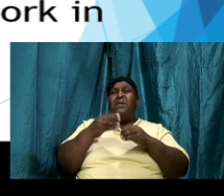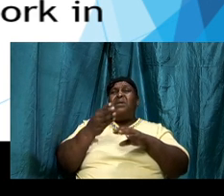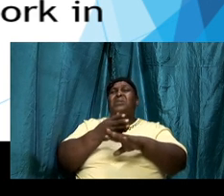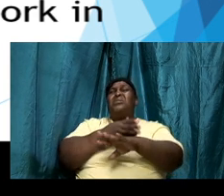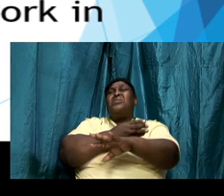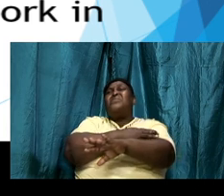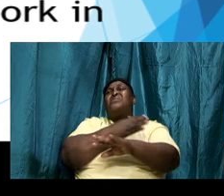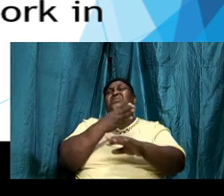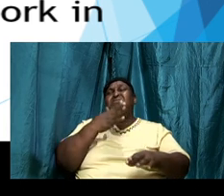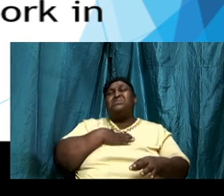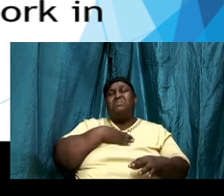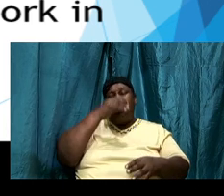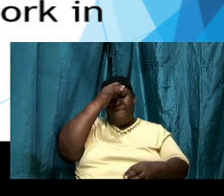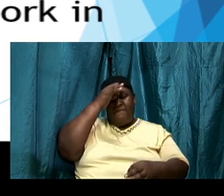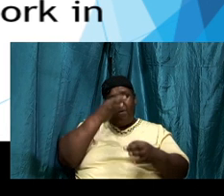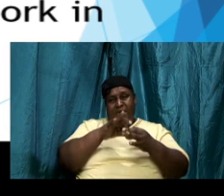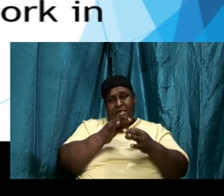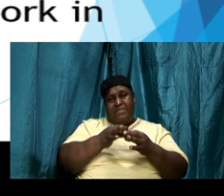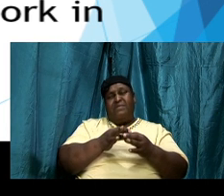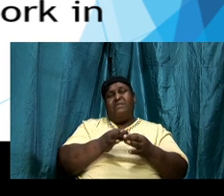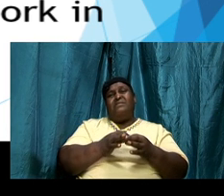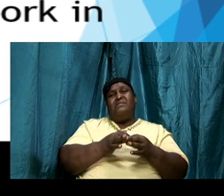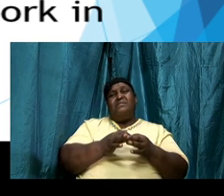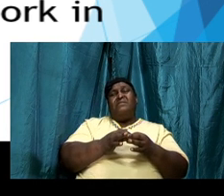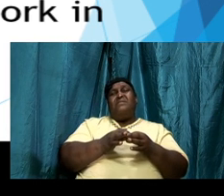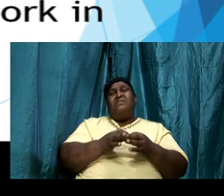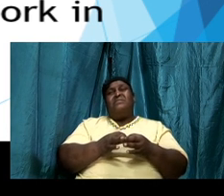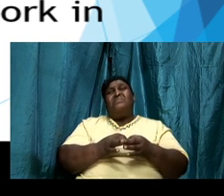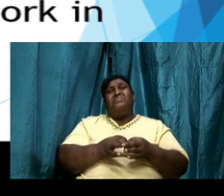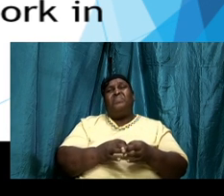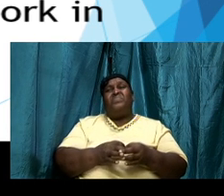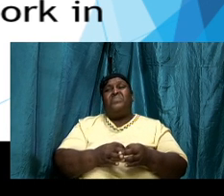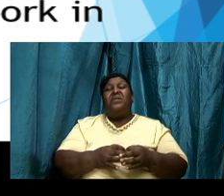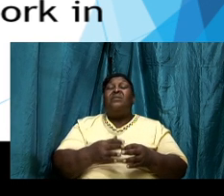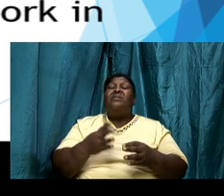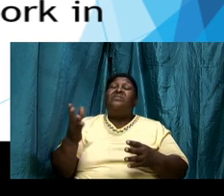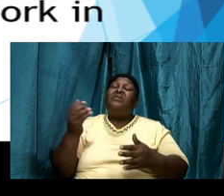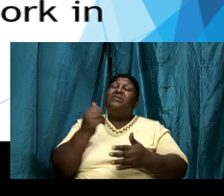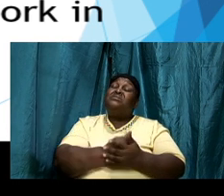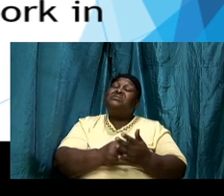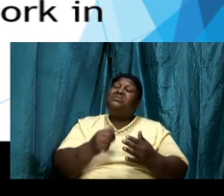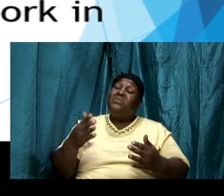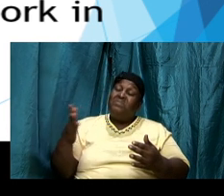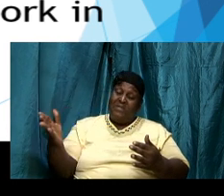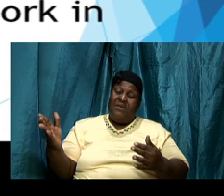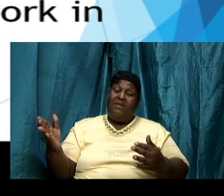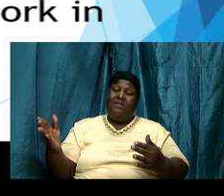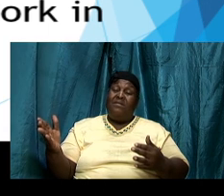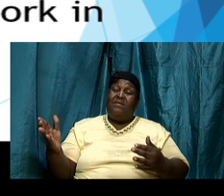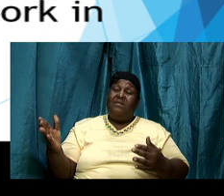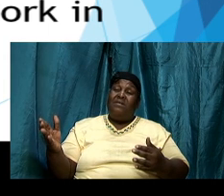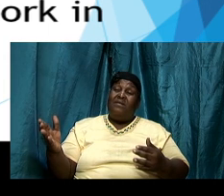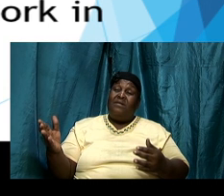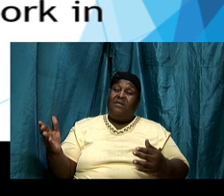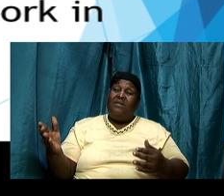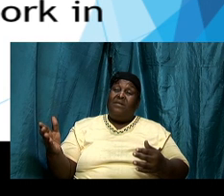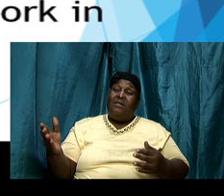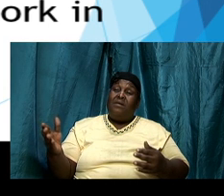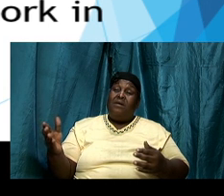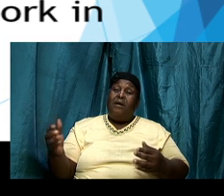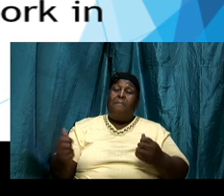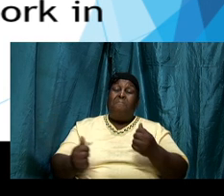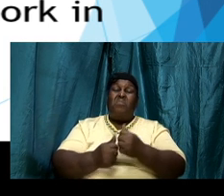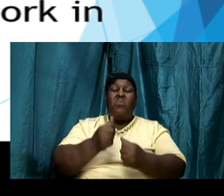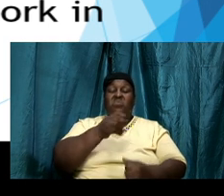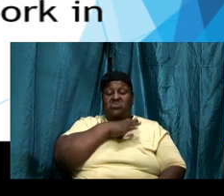simply just pray and say Lord increase my faith but there is something that most